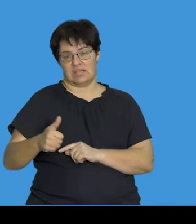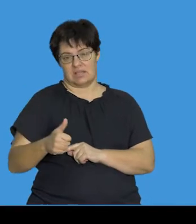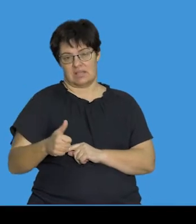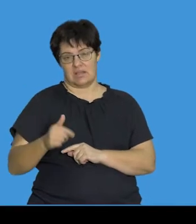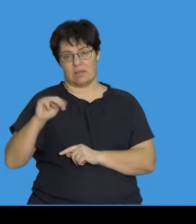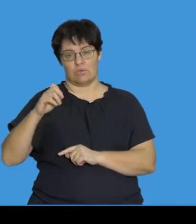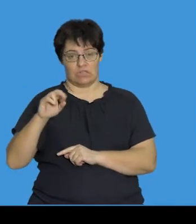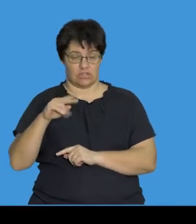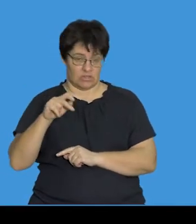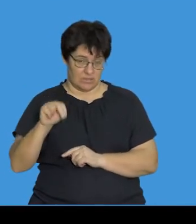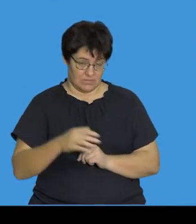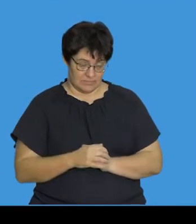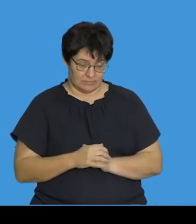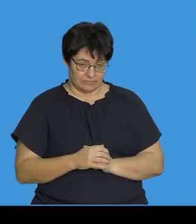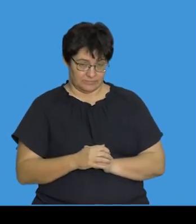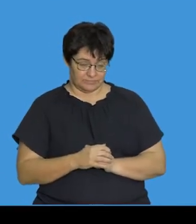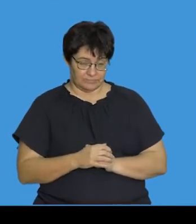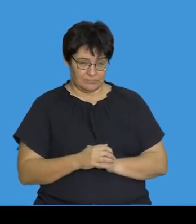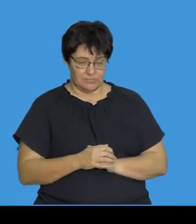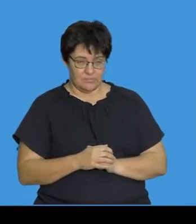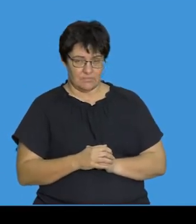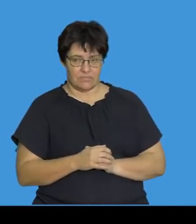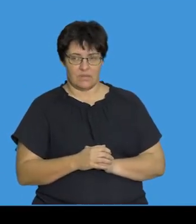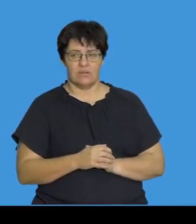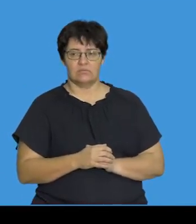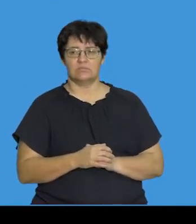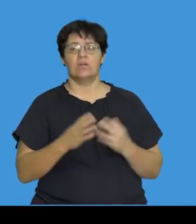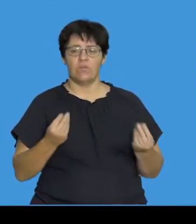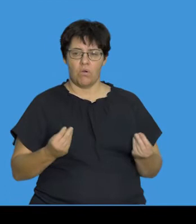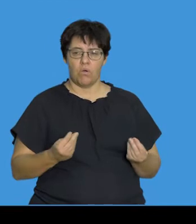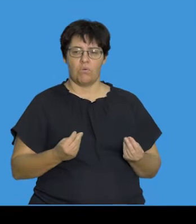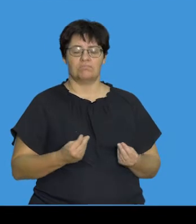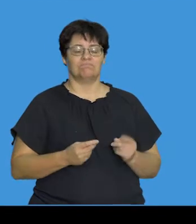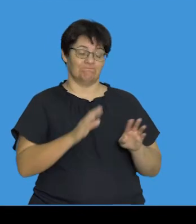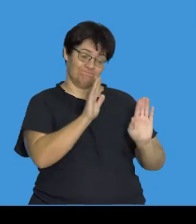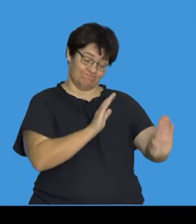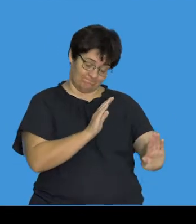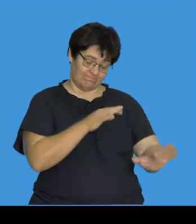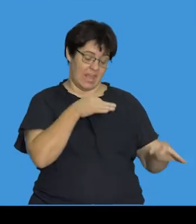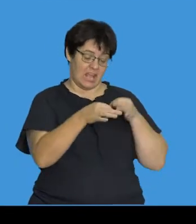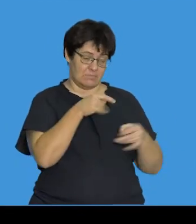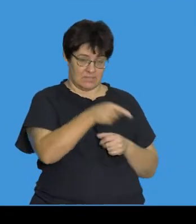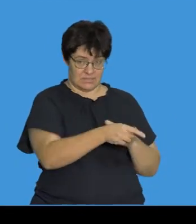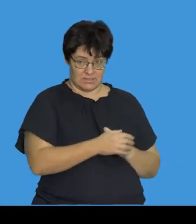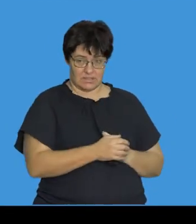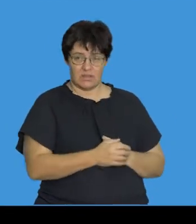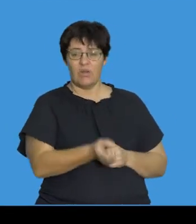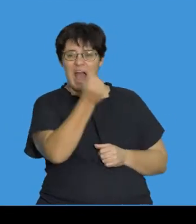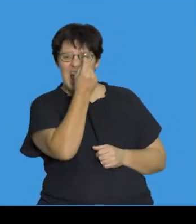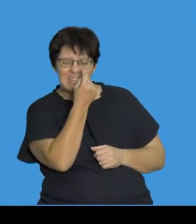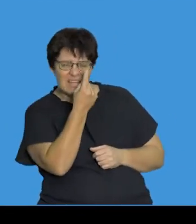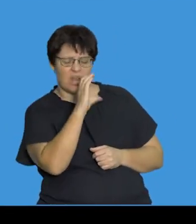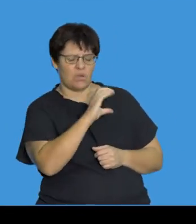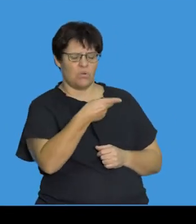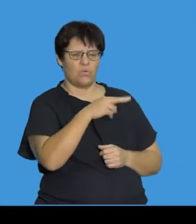or a gene mutation. So, let's try and unpack chromosomal mutations first. Let's try and understand